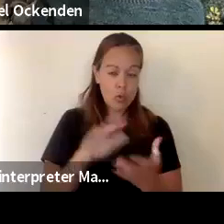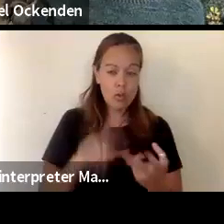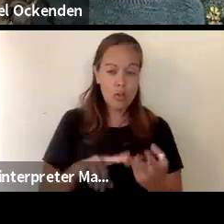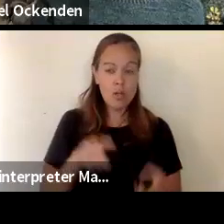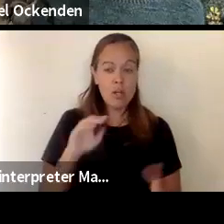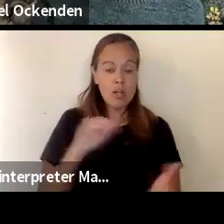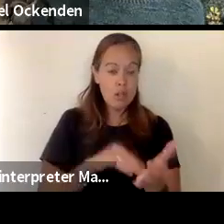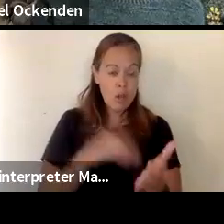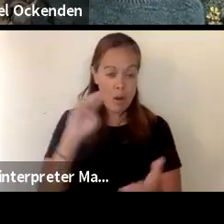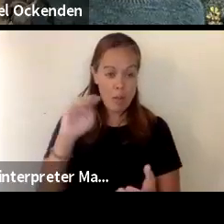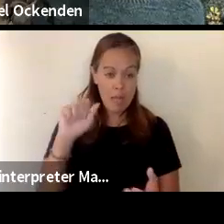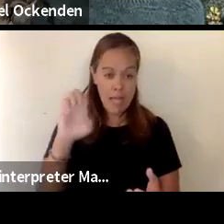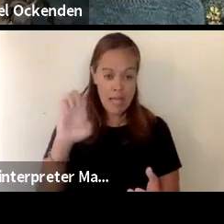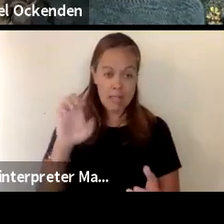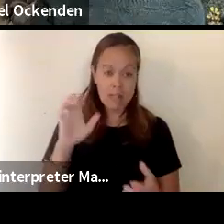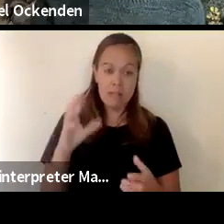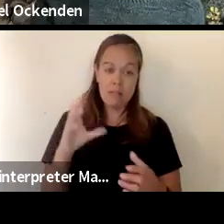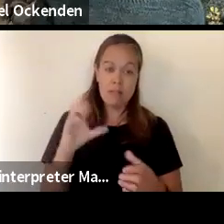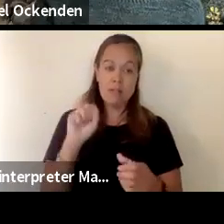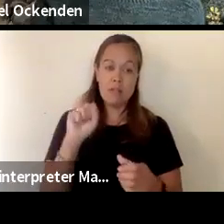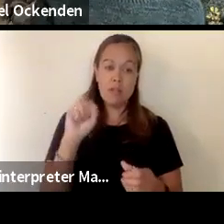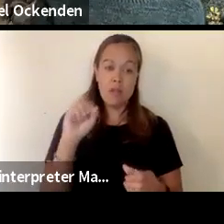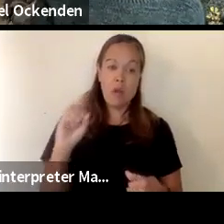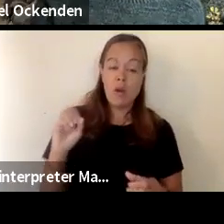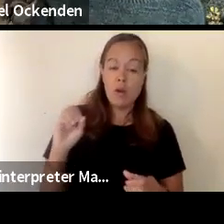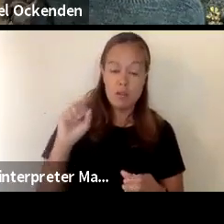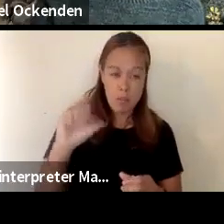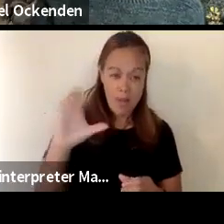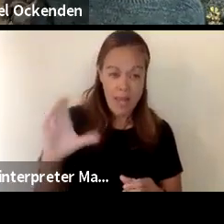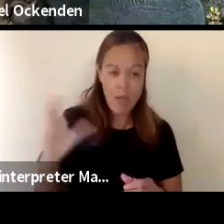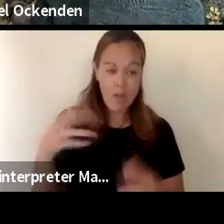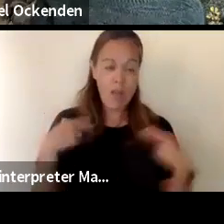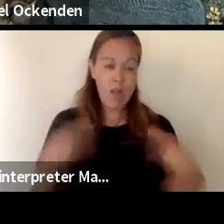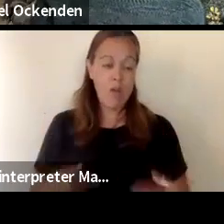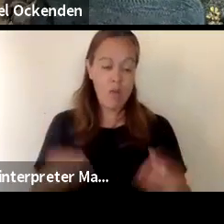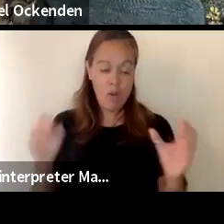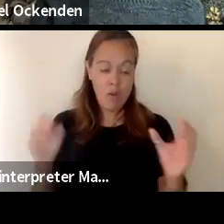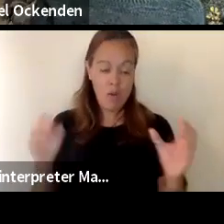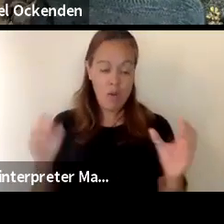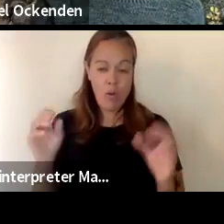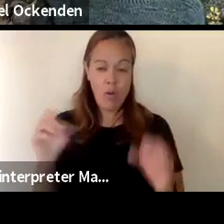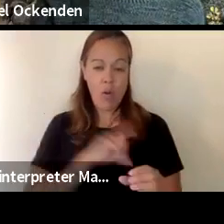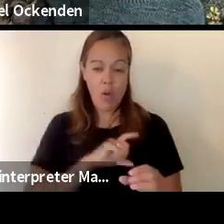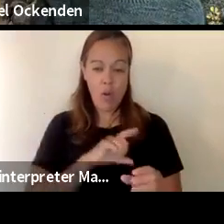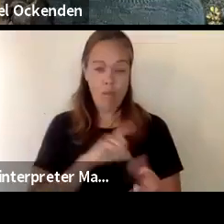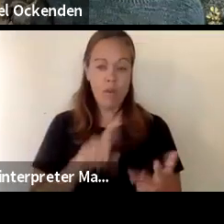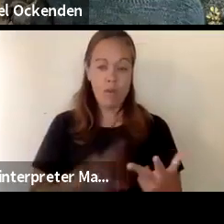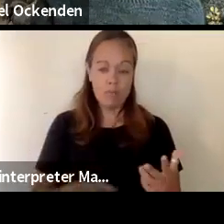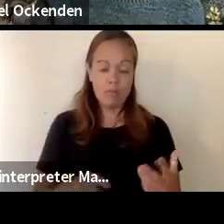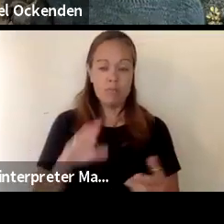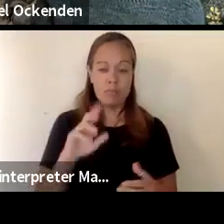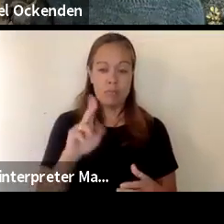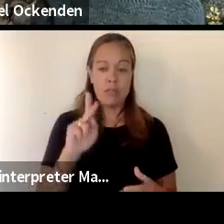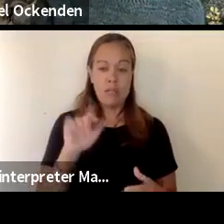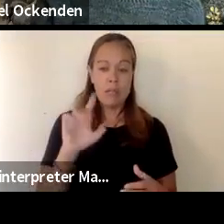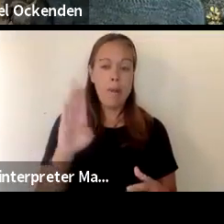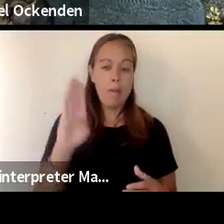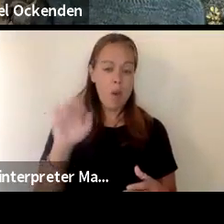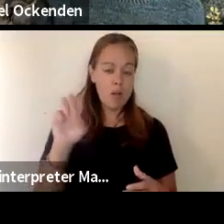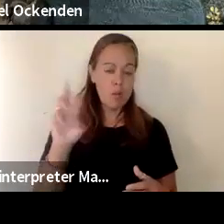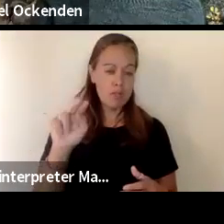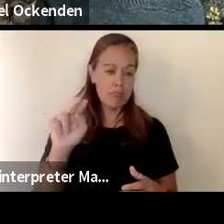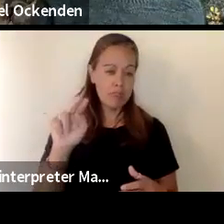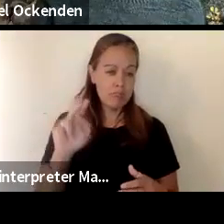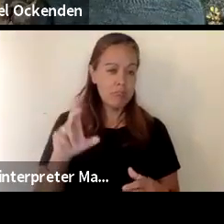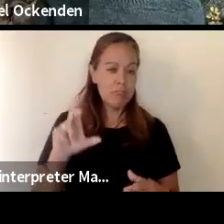sonoma county's health officer dr umala shende the county's vaccine chief dr kismet baldwin our deputy health